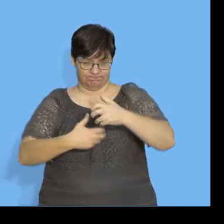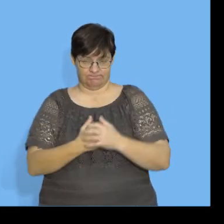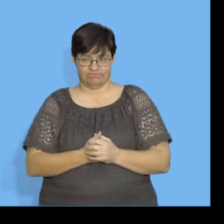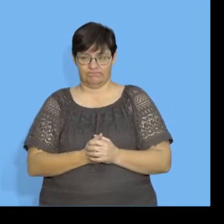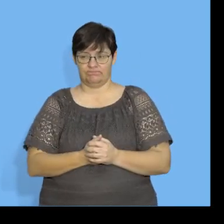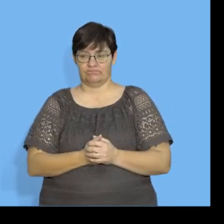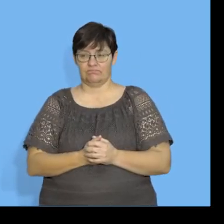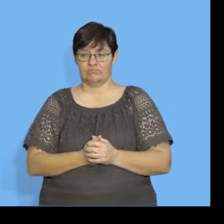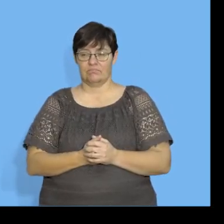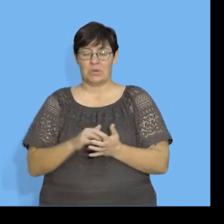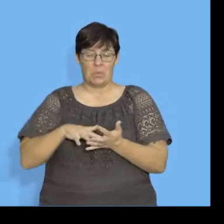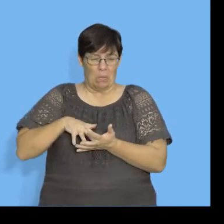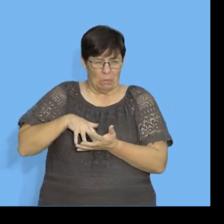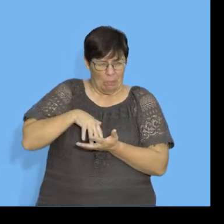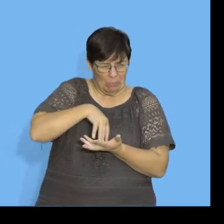all together?